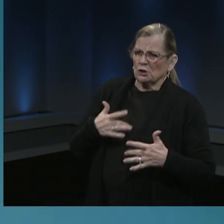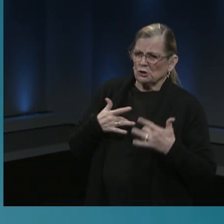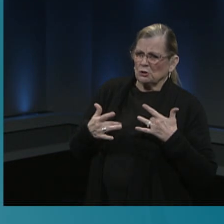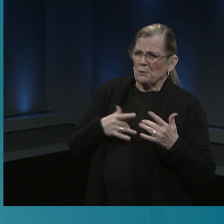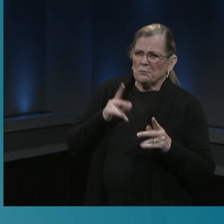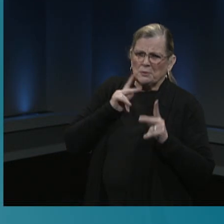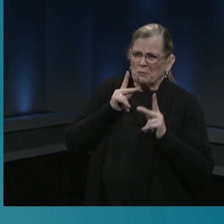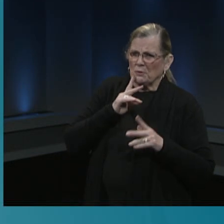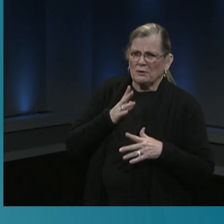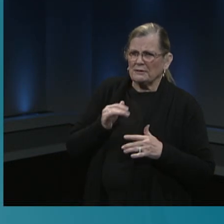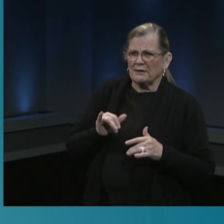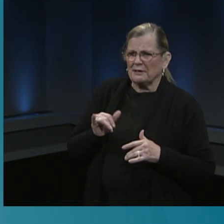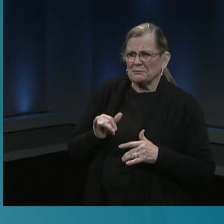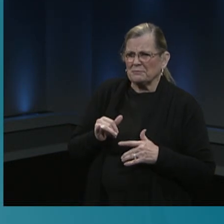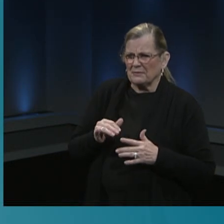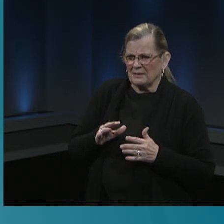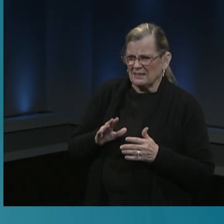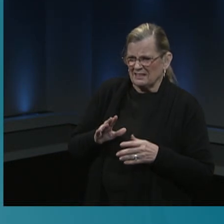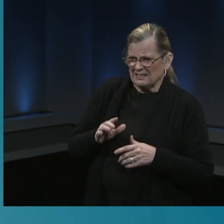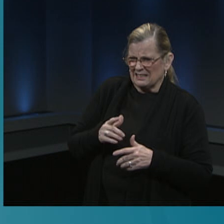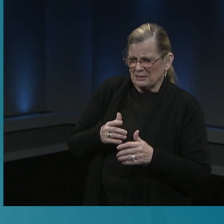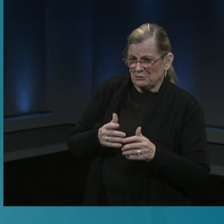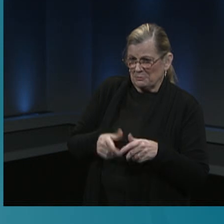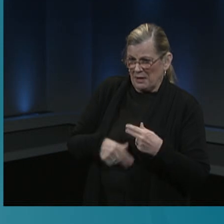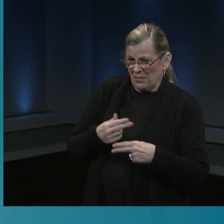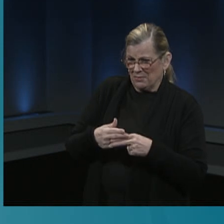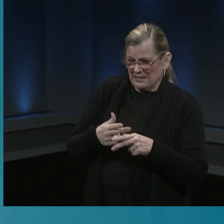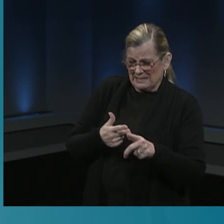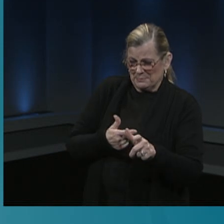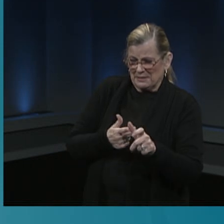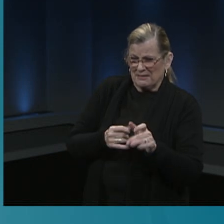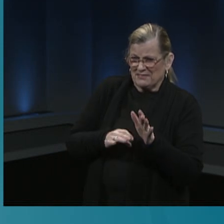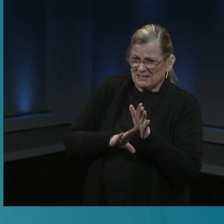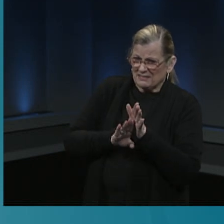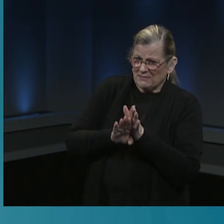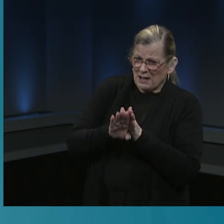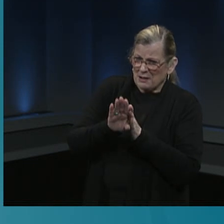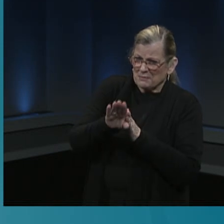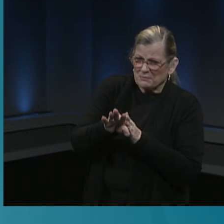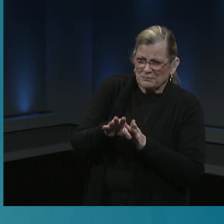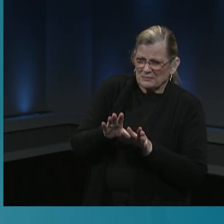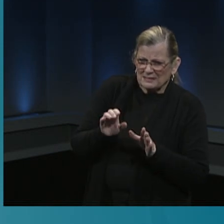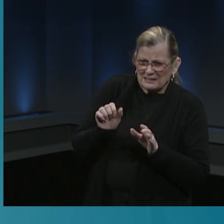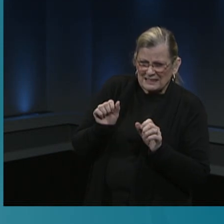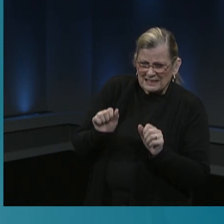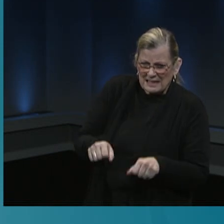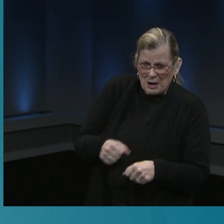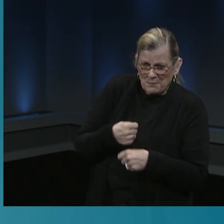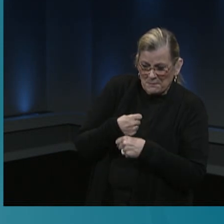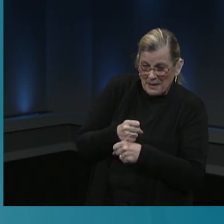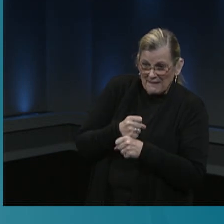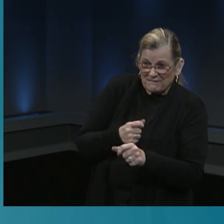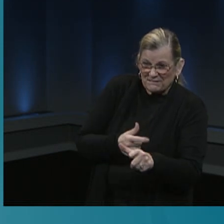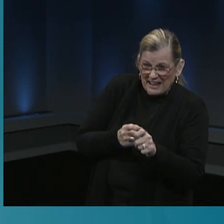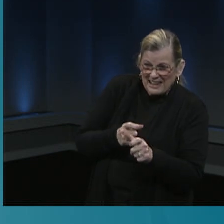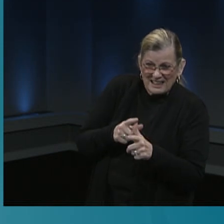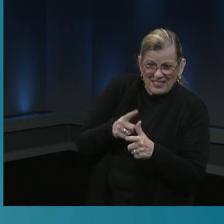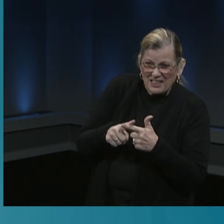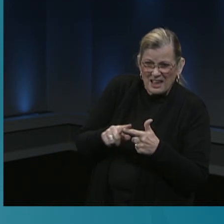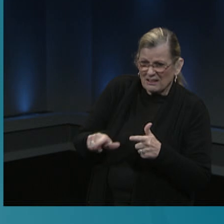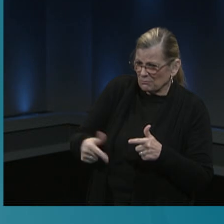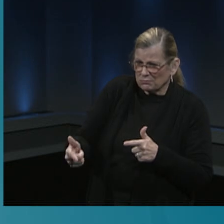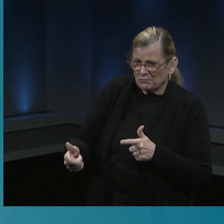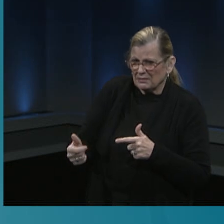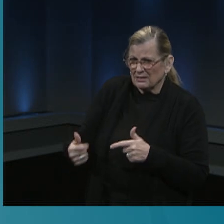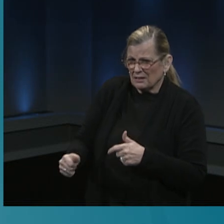speed of vaccine development, asking, how can these vaccines have been made so quickly when other vaccines take years